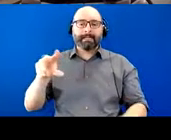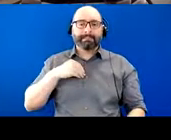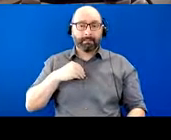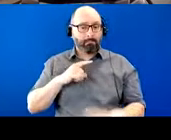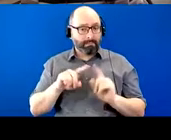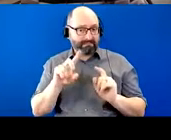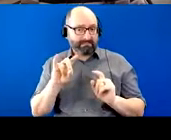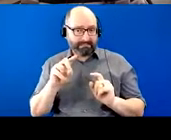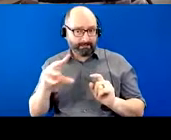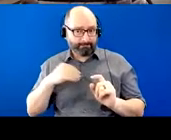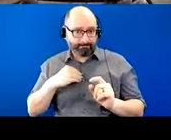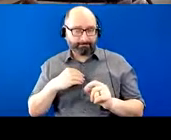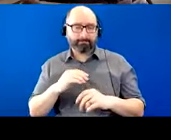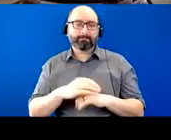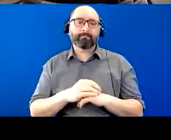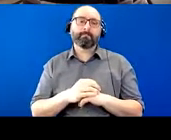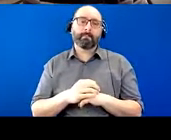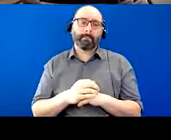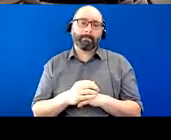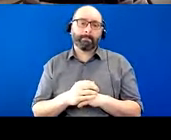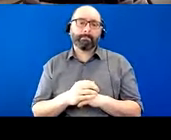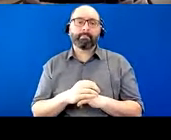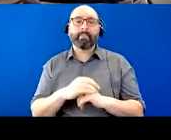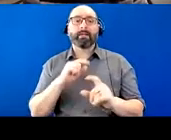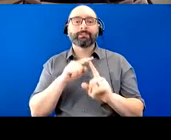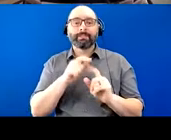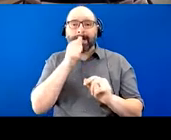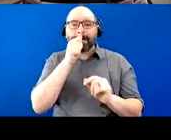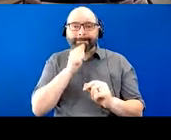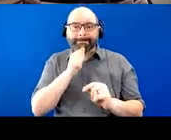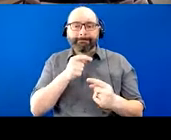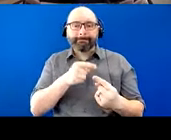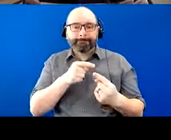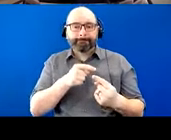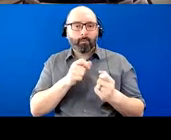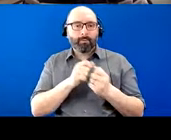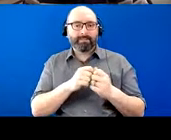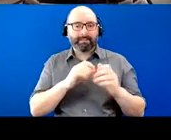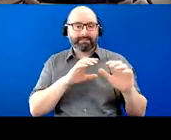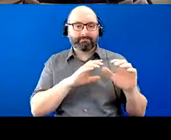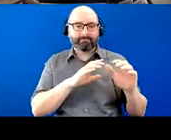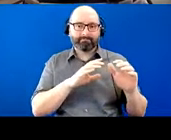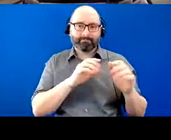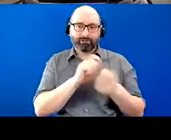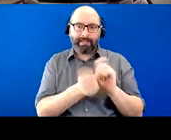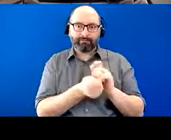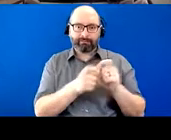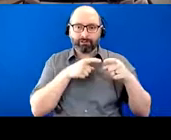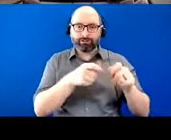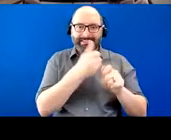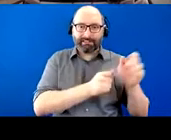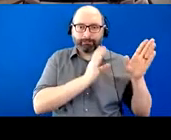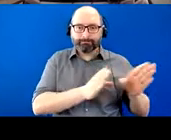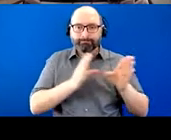Um, and she was, uh, kind of coping with the changes throughout the different stages. Um, she was able to kind of